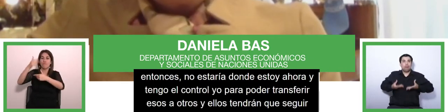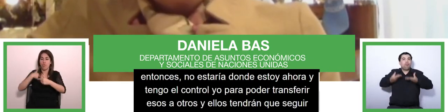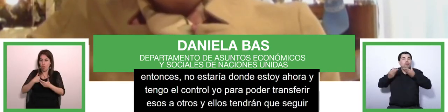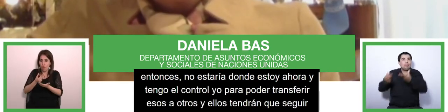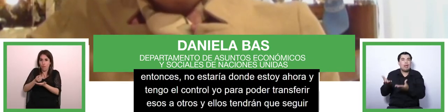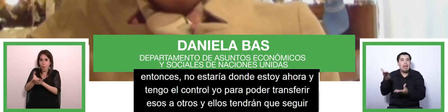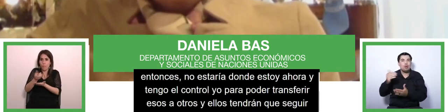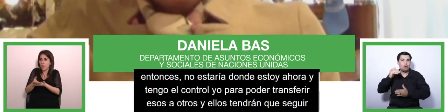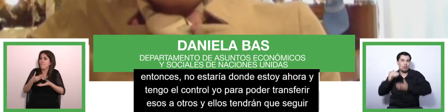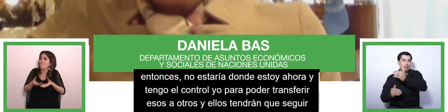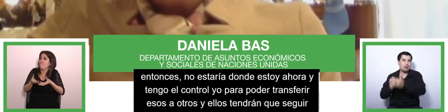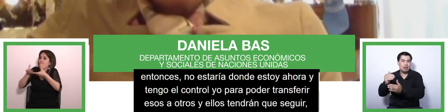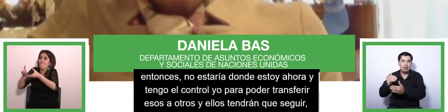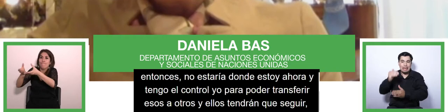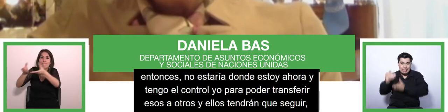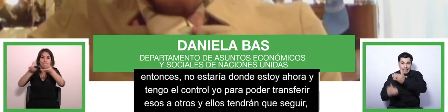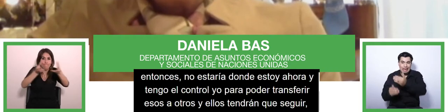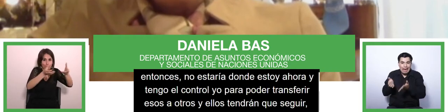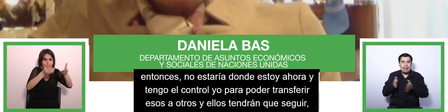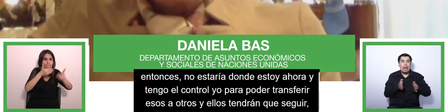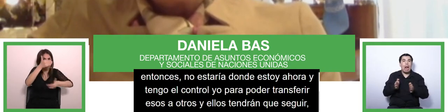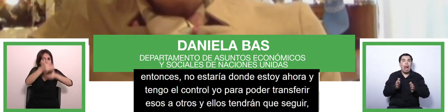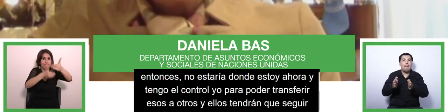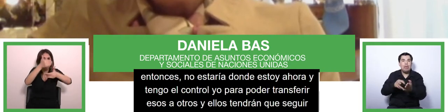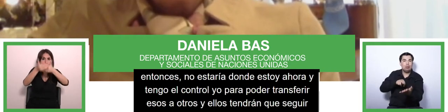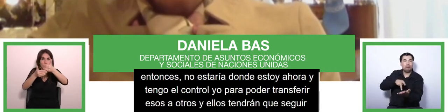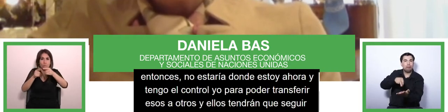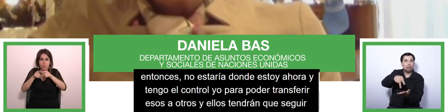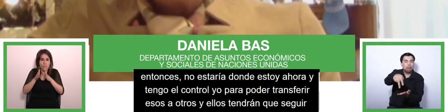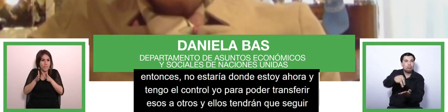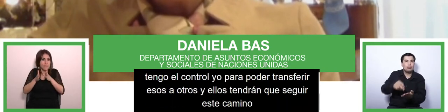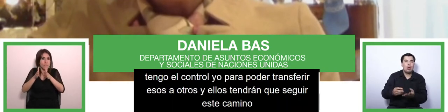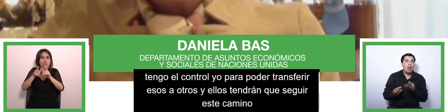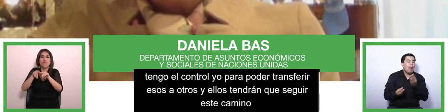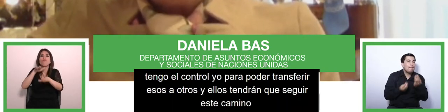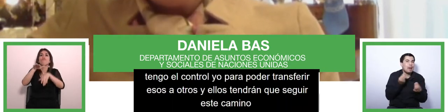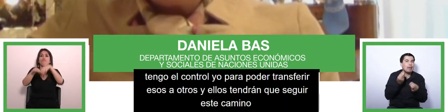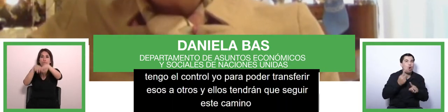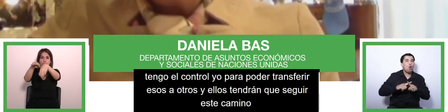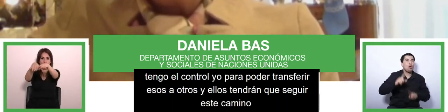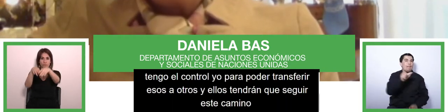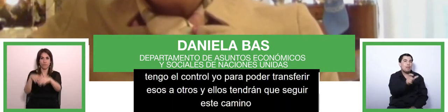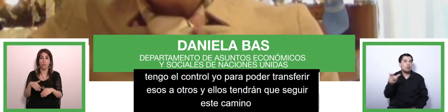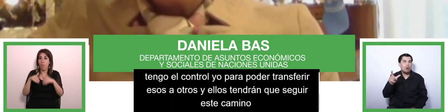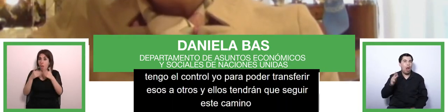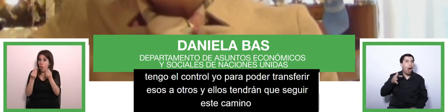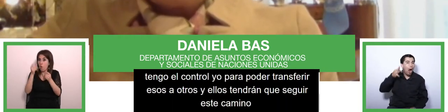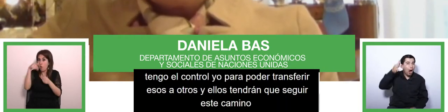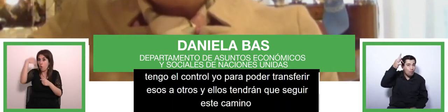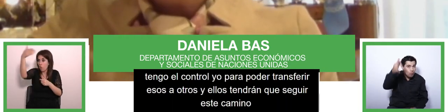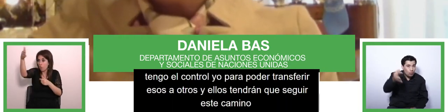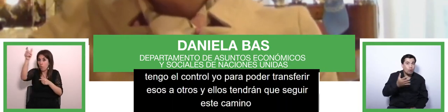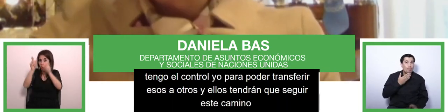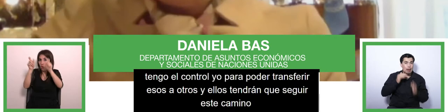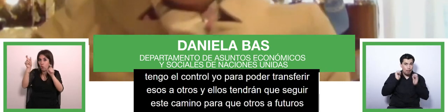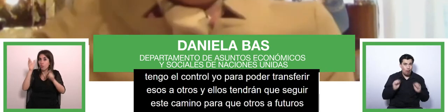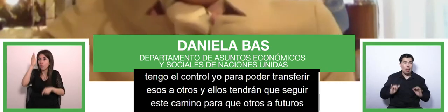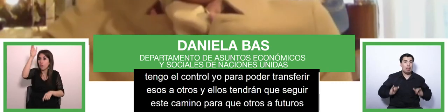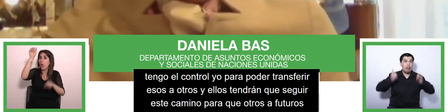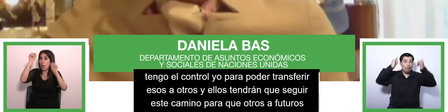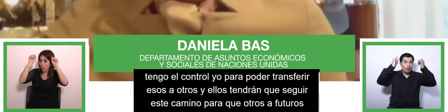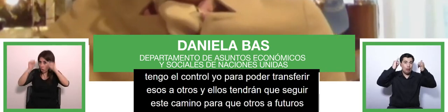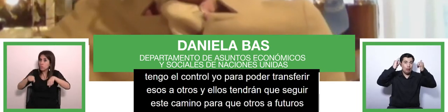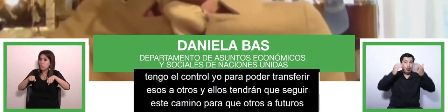journey for other people in the future to enjoy real full inclusive education now